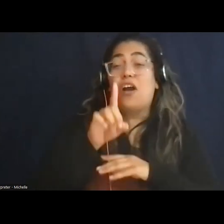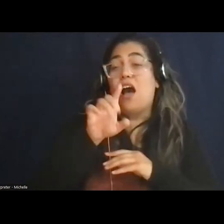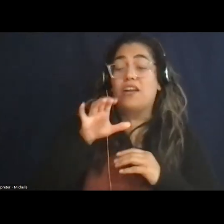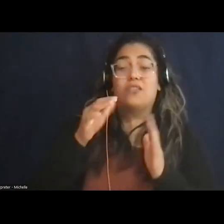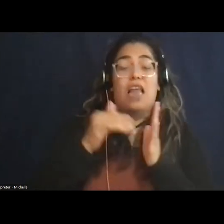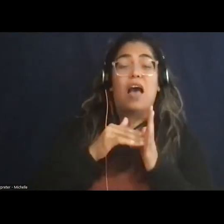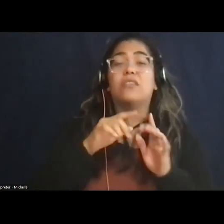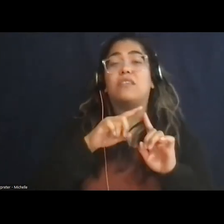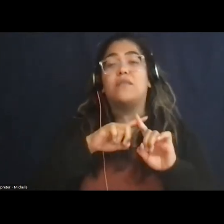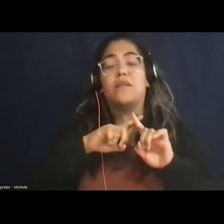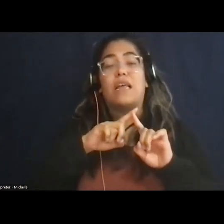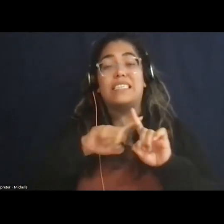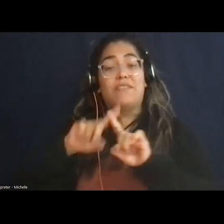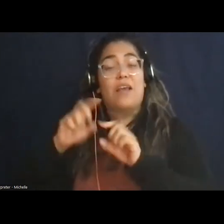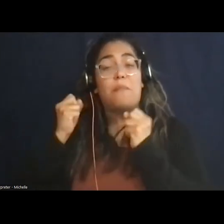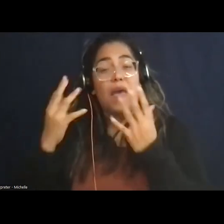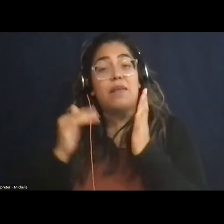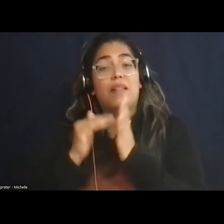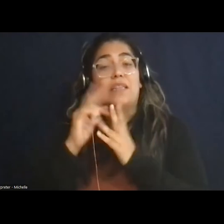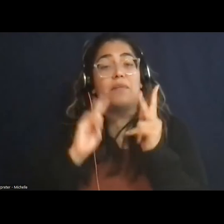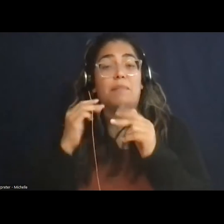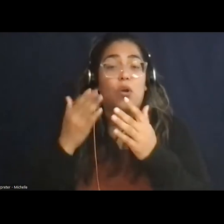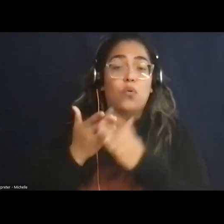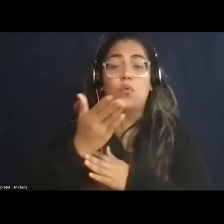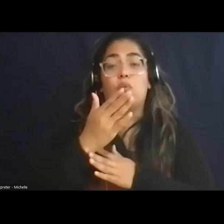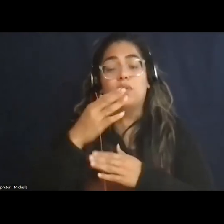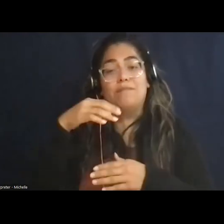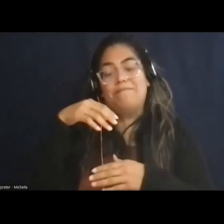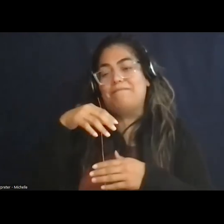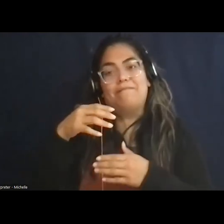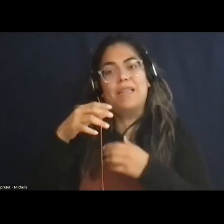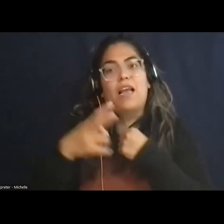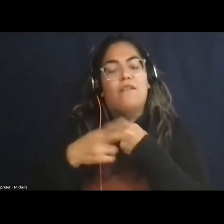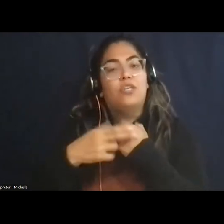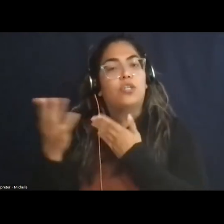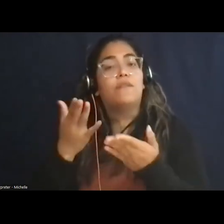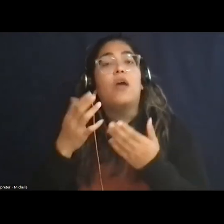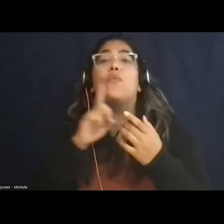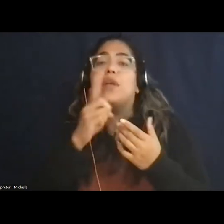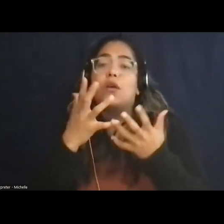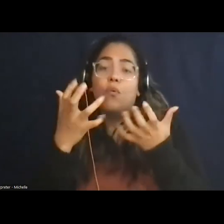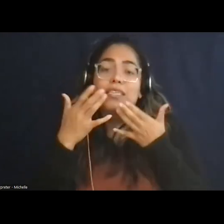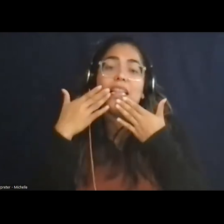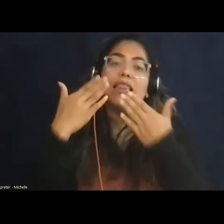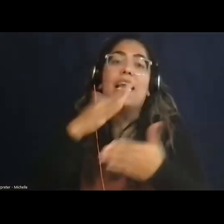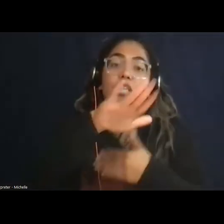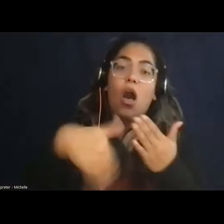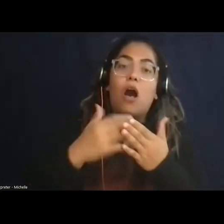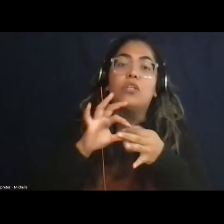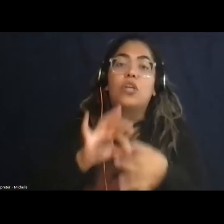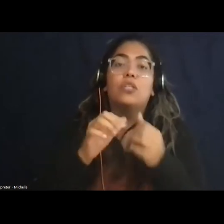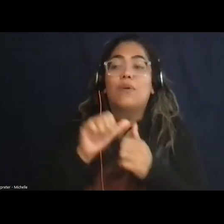And so my internal thanks to everyone associated with SCA